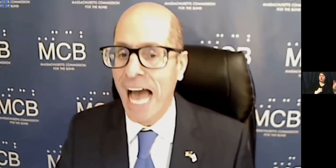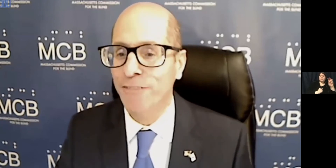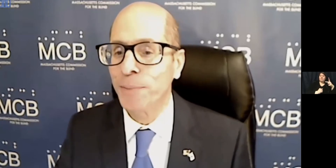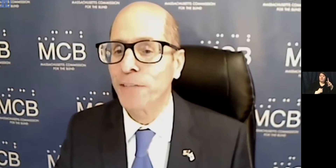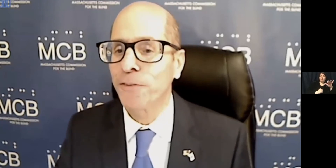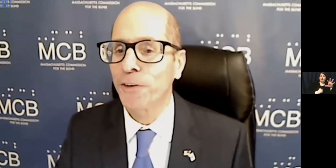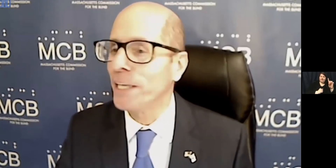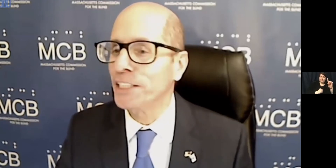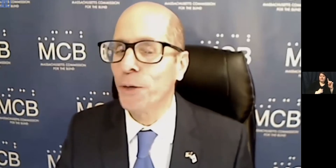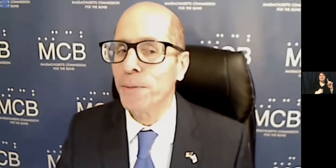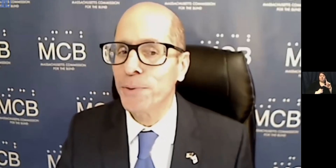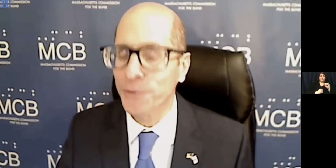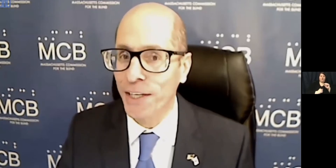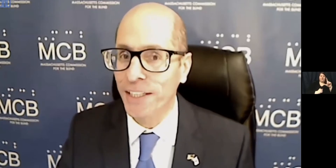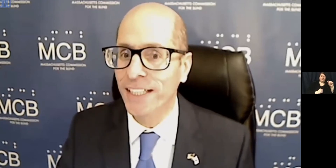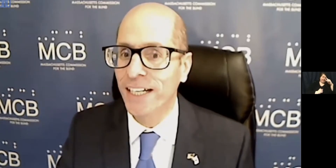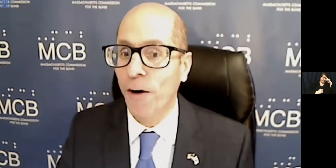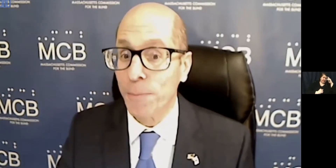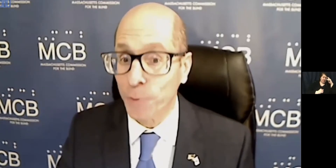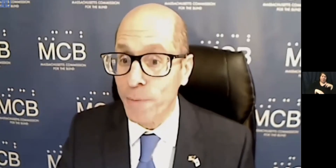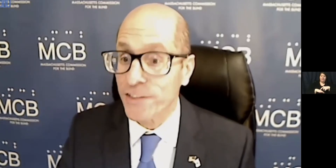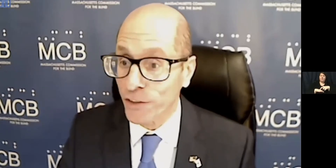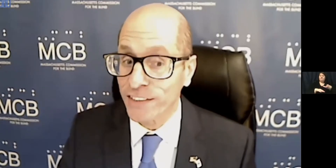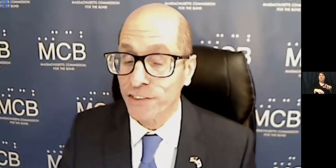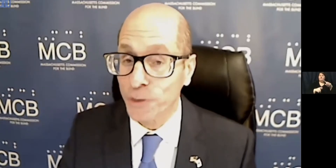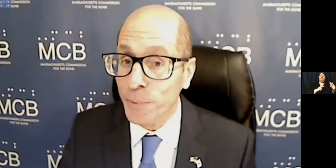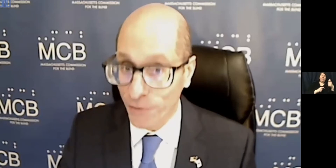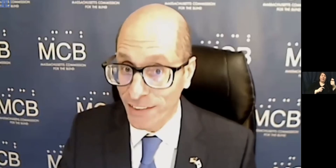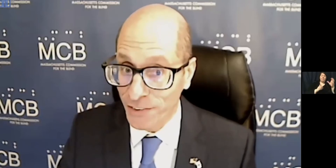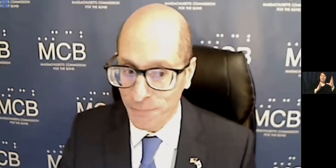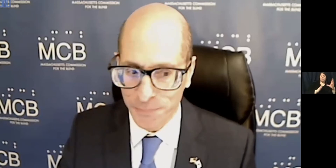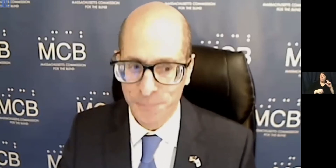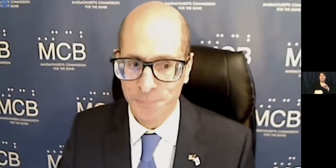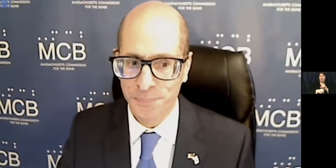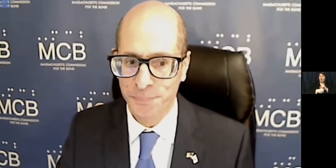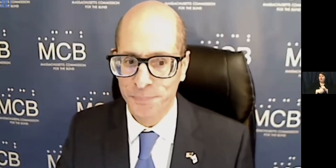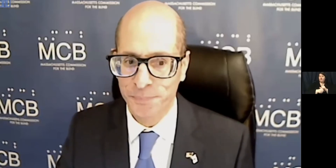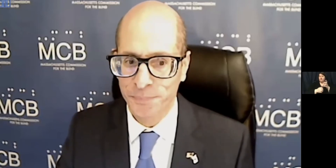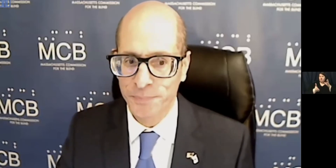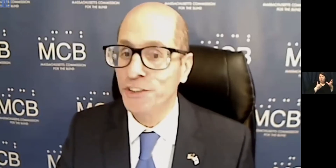after being referred by Joey Buzon, our Employment Services Supervisor.